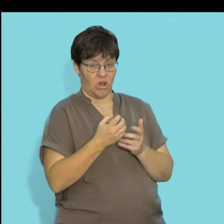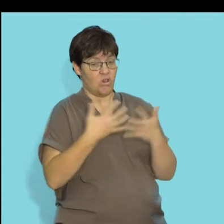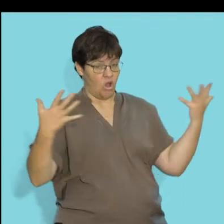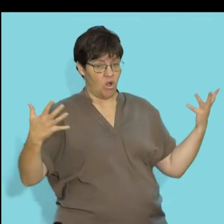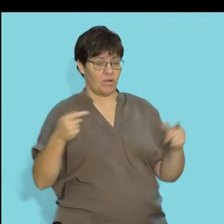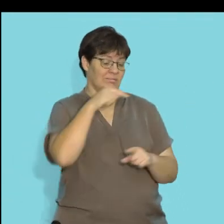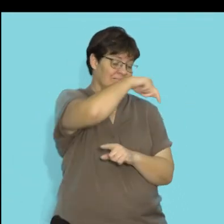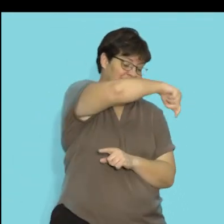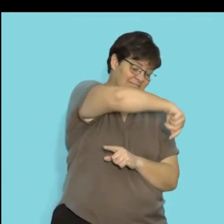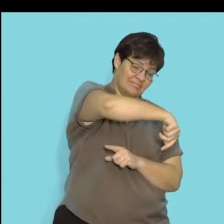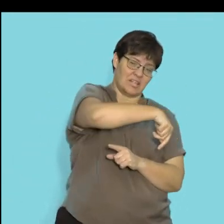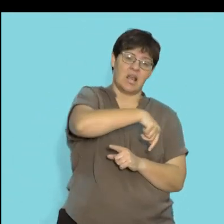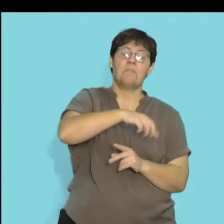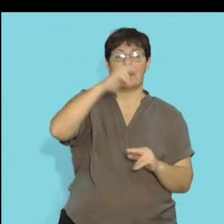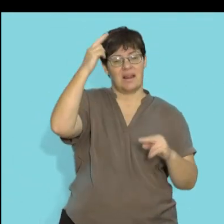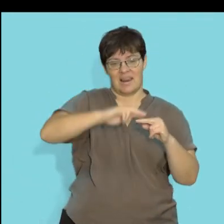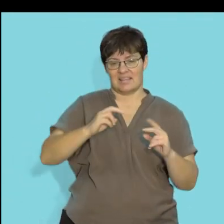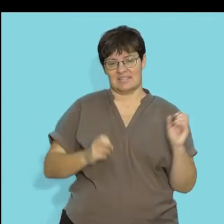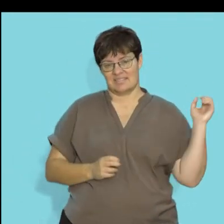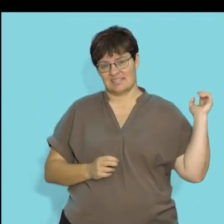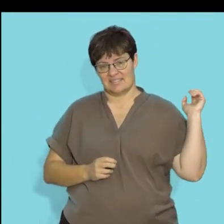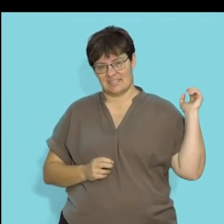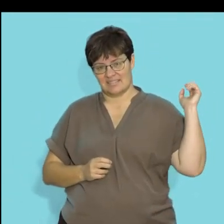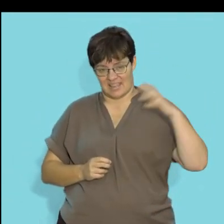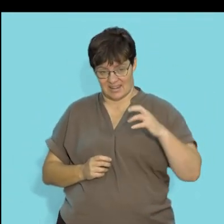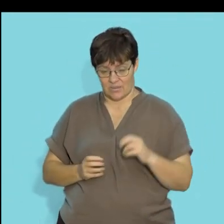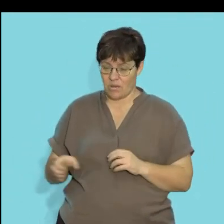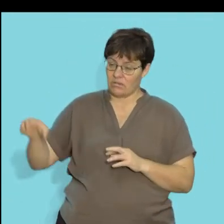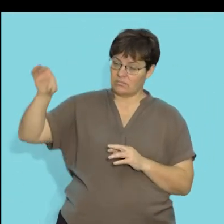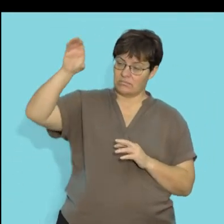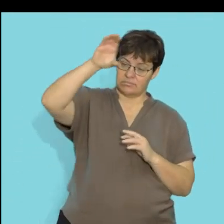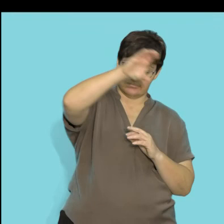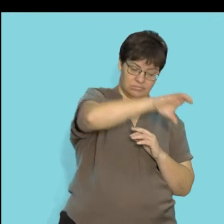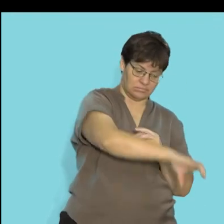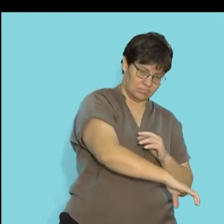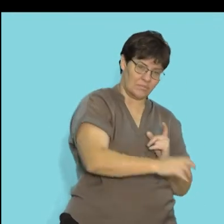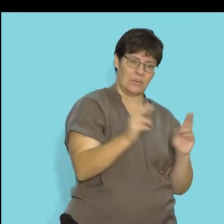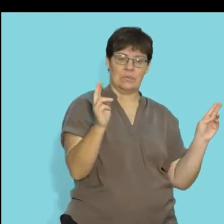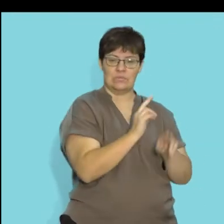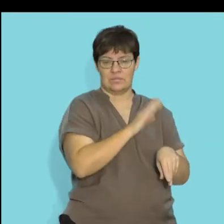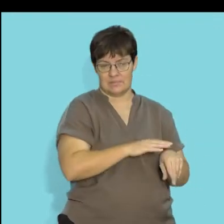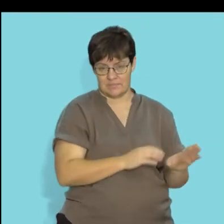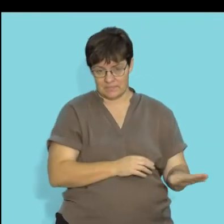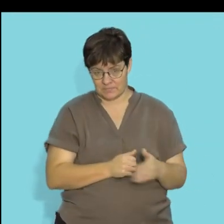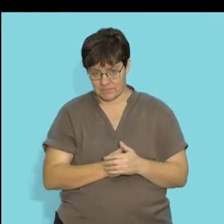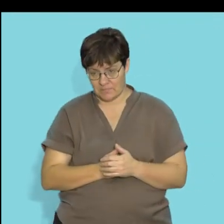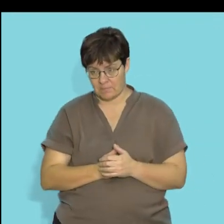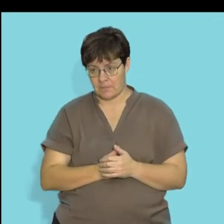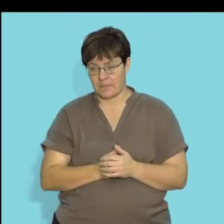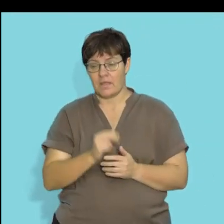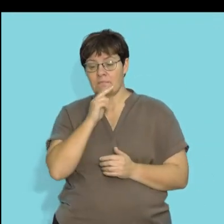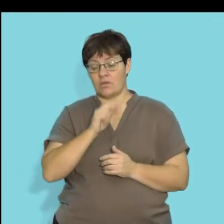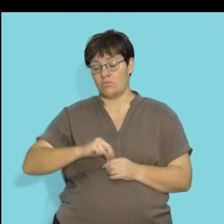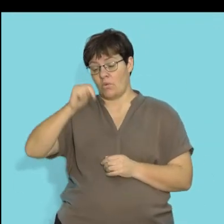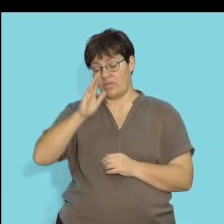for much longer periods during the day when compared to the south facing slopes. Okay. So this